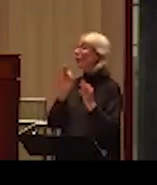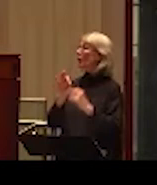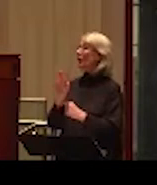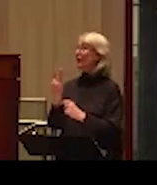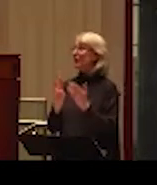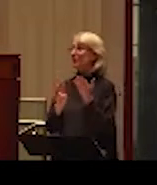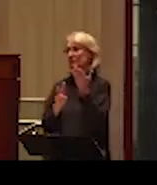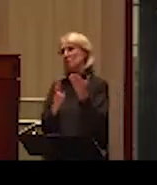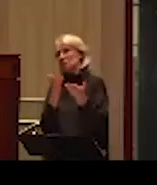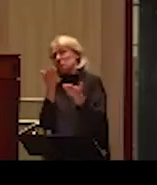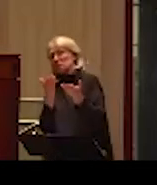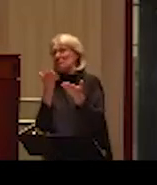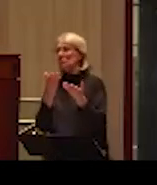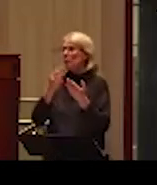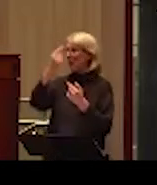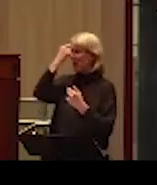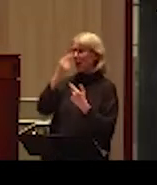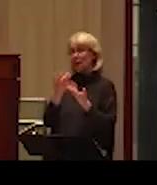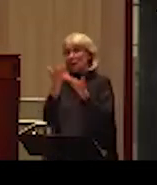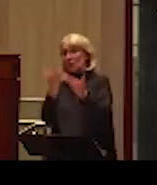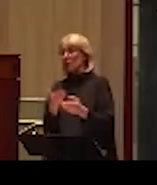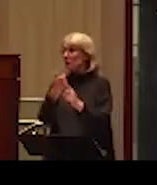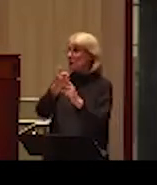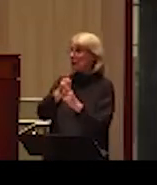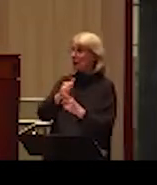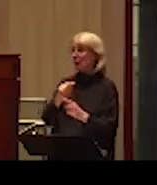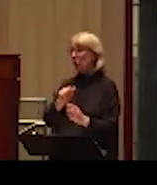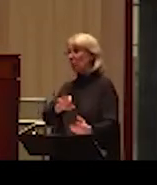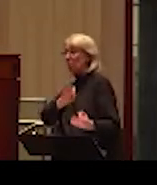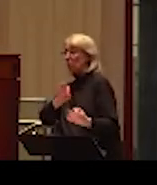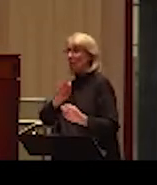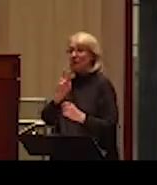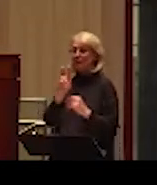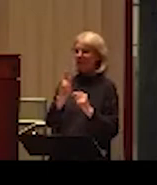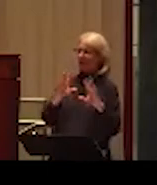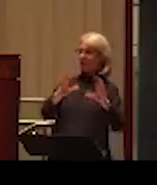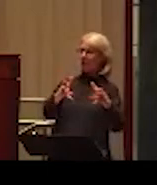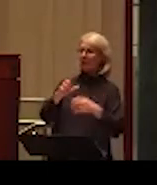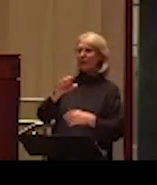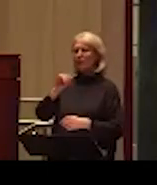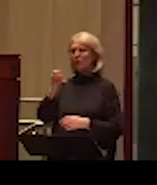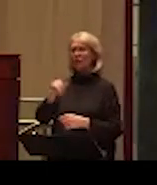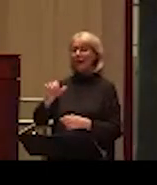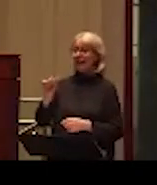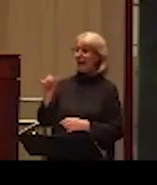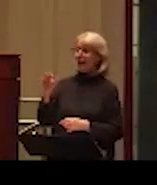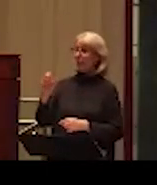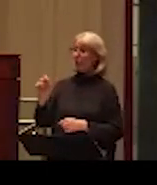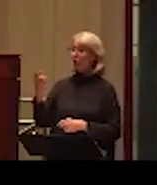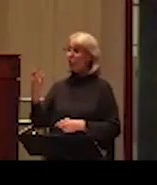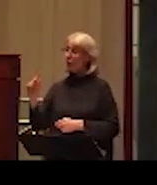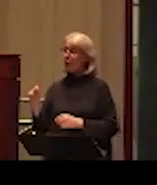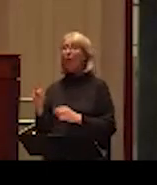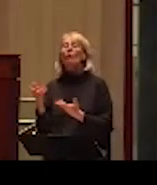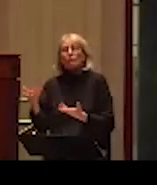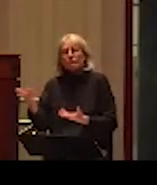unlikely to be a perfect victim. He and Amber Heard is more likely to be the one because